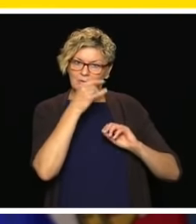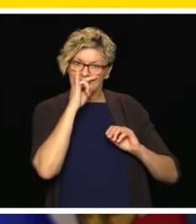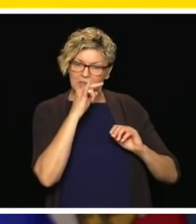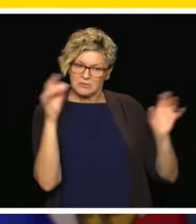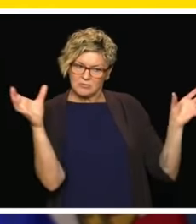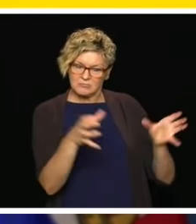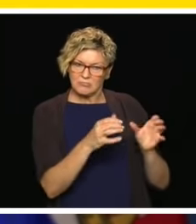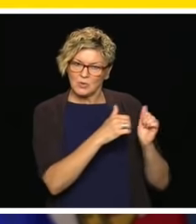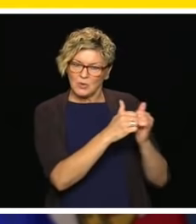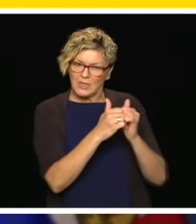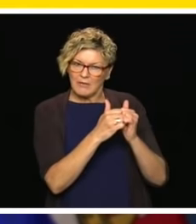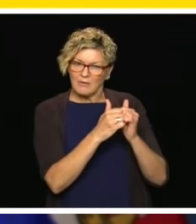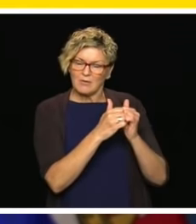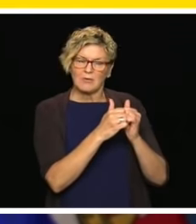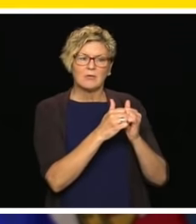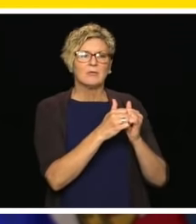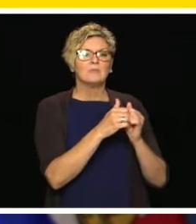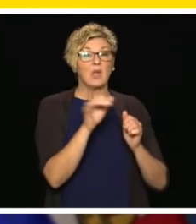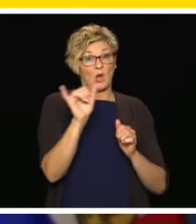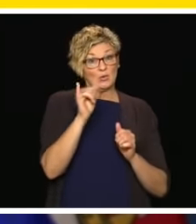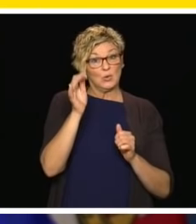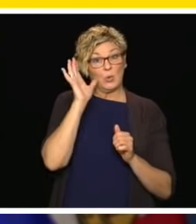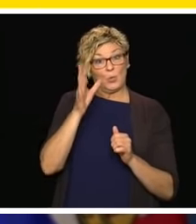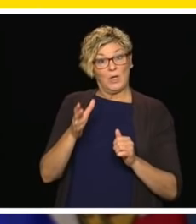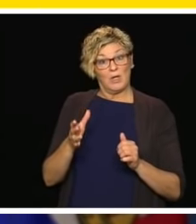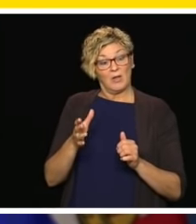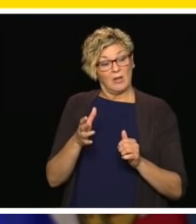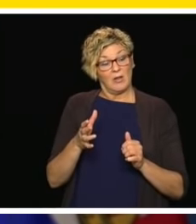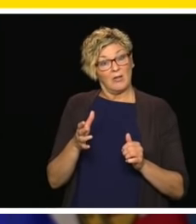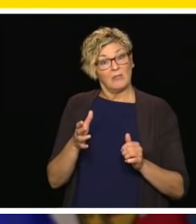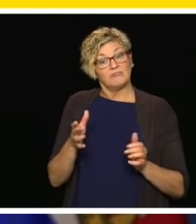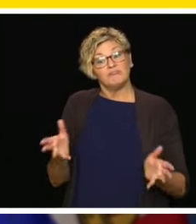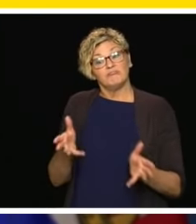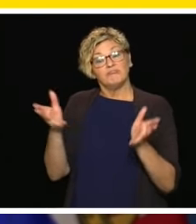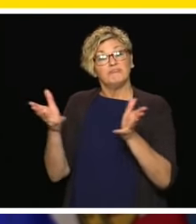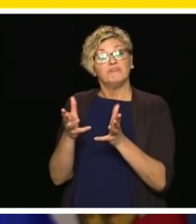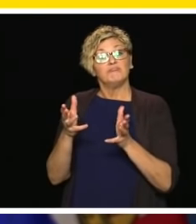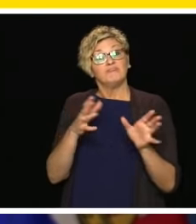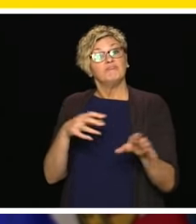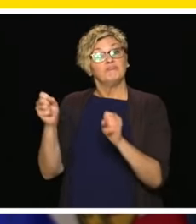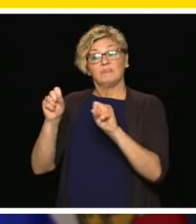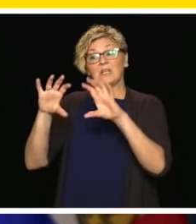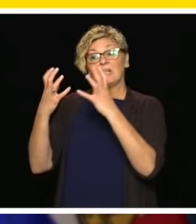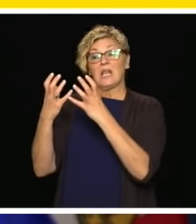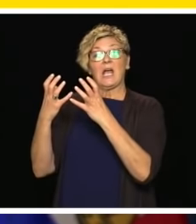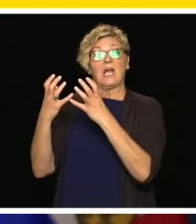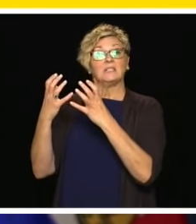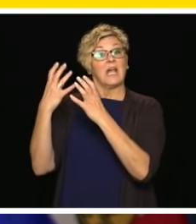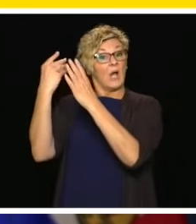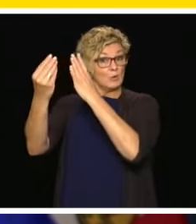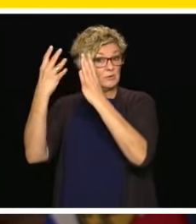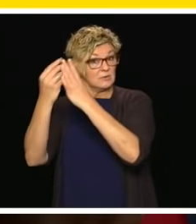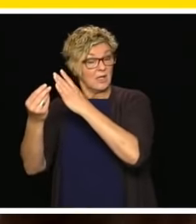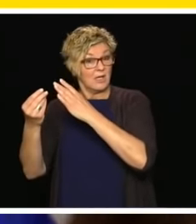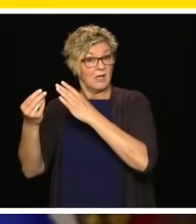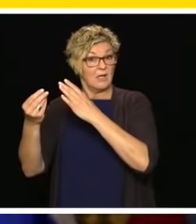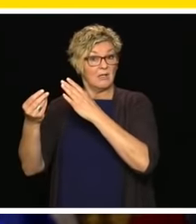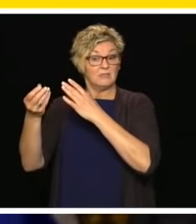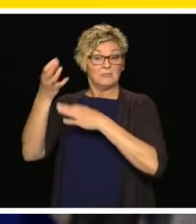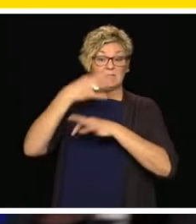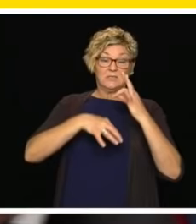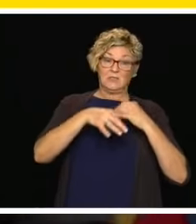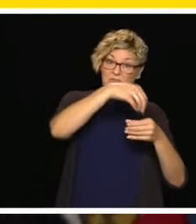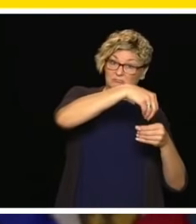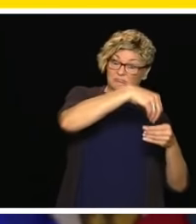being explored like having kids do class outside as we've seen in some of the other jurisdictions that have explored going back to school?